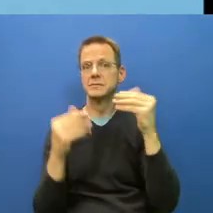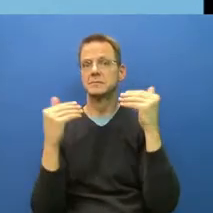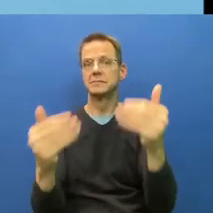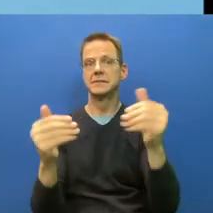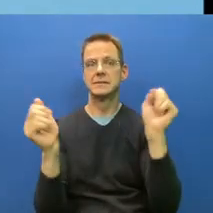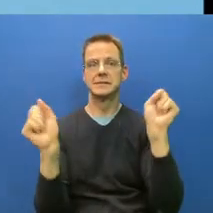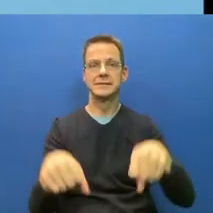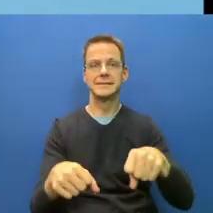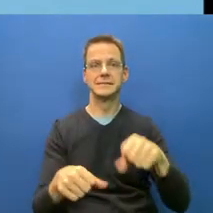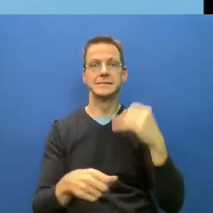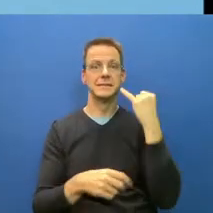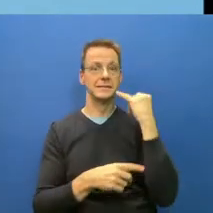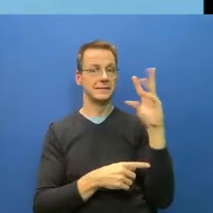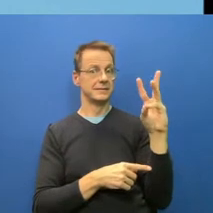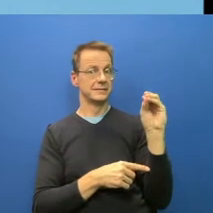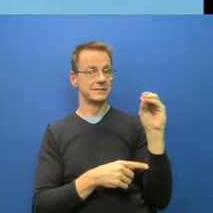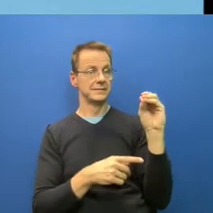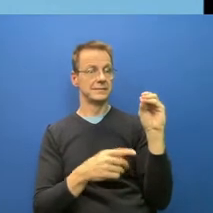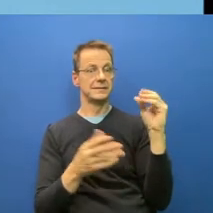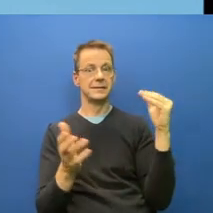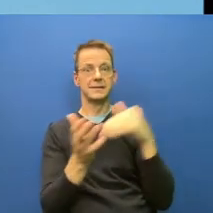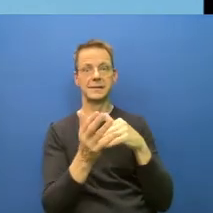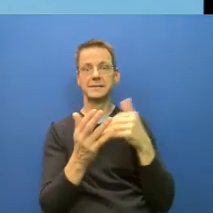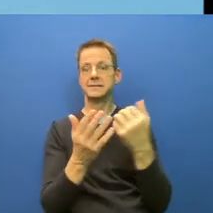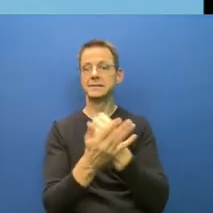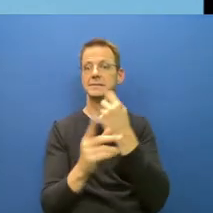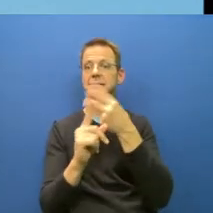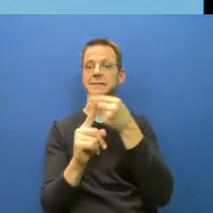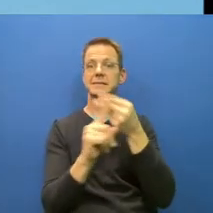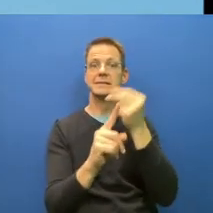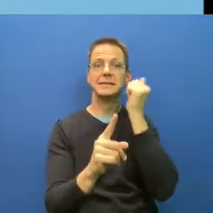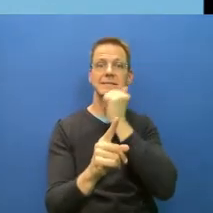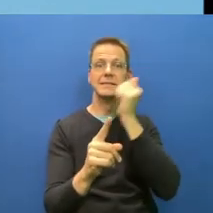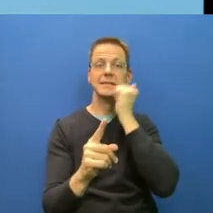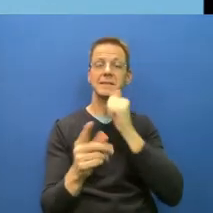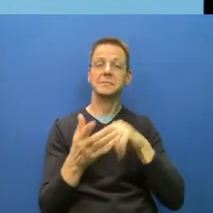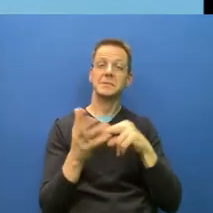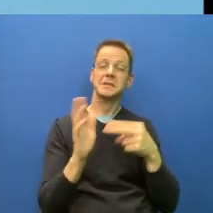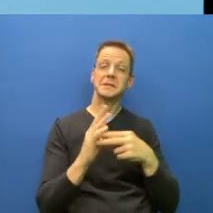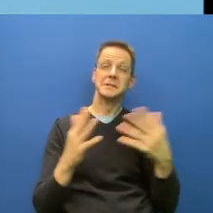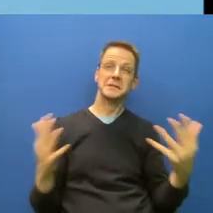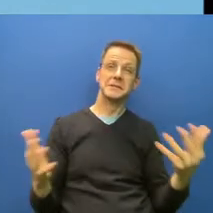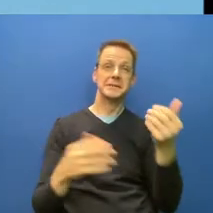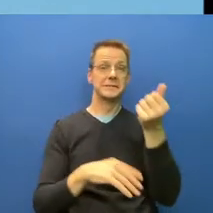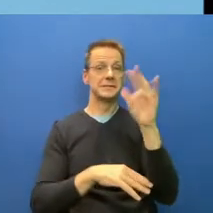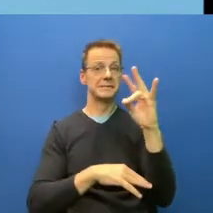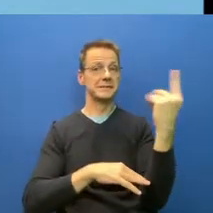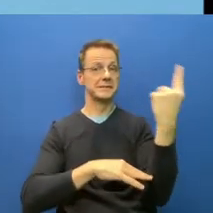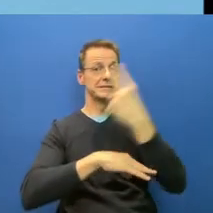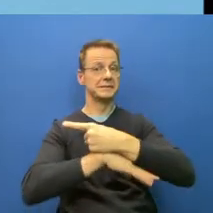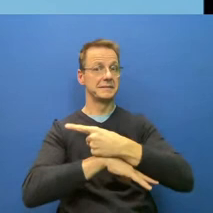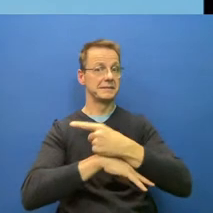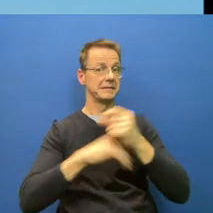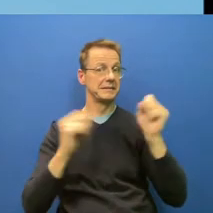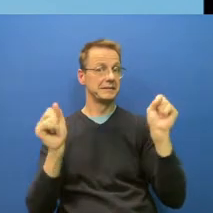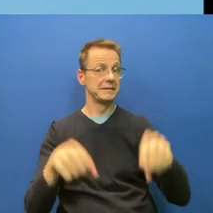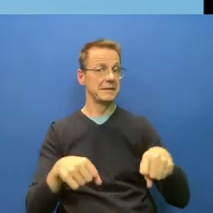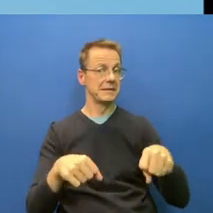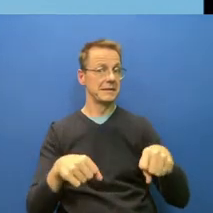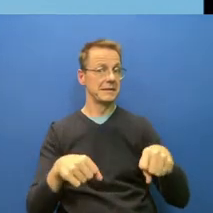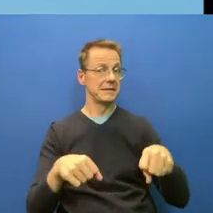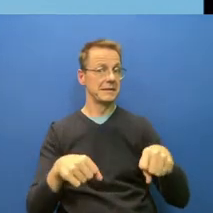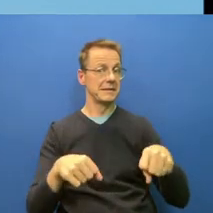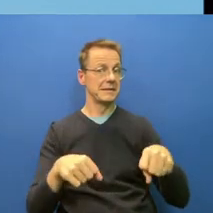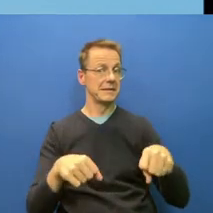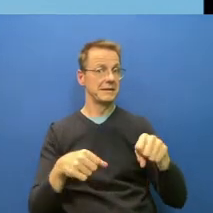vaccinate, like boost one million, one million people. So one third of not less than one third of